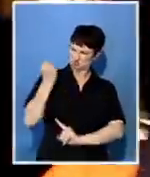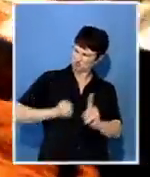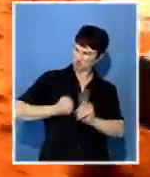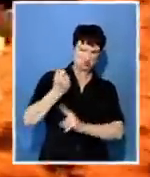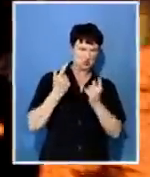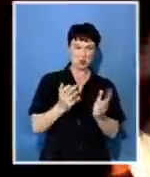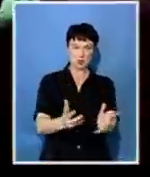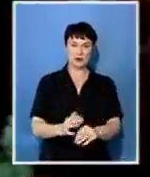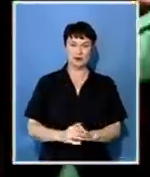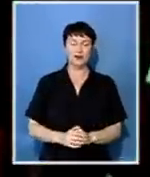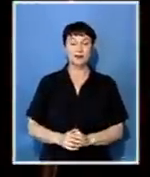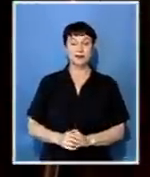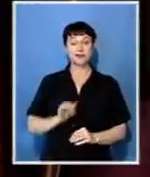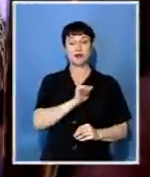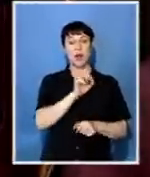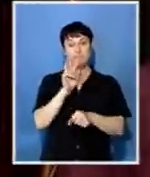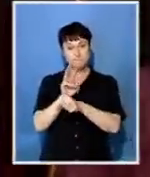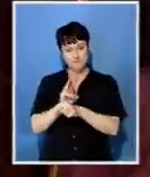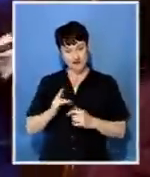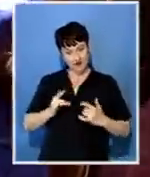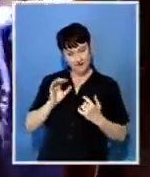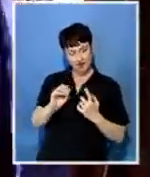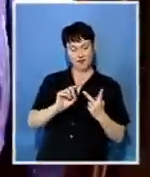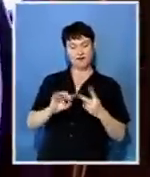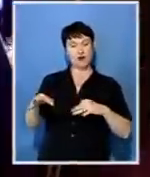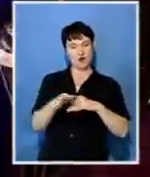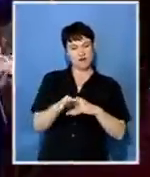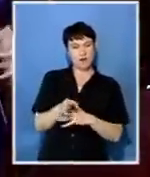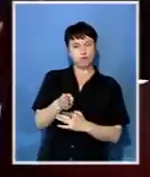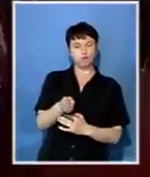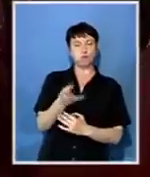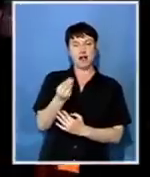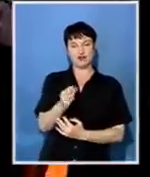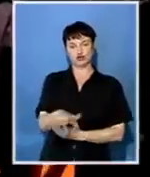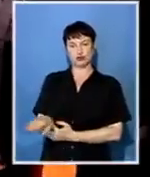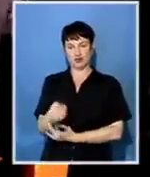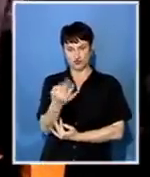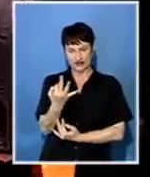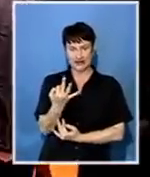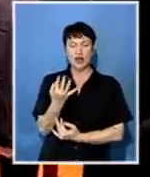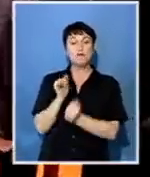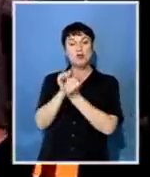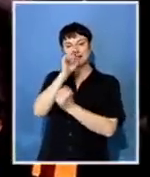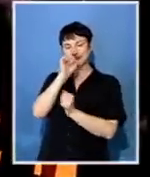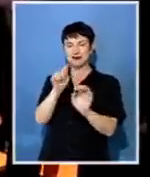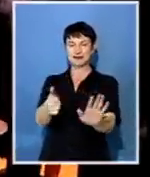He is survived by his mother and wife, three children, and six siblings.